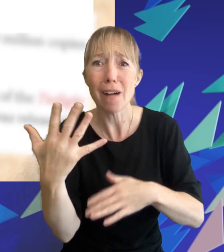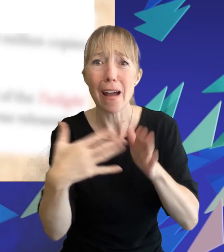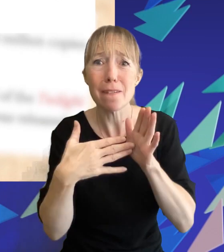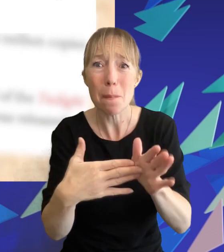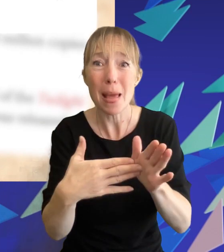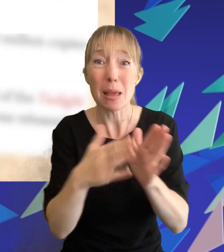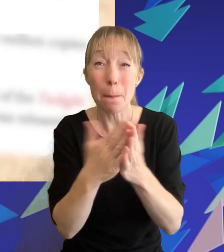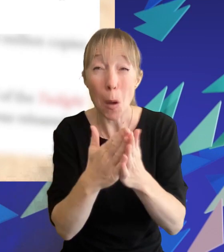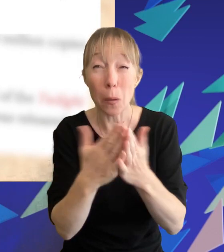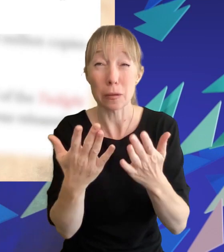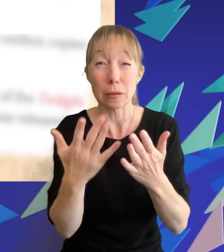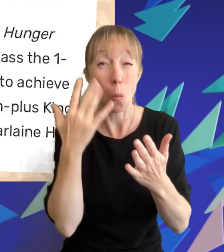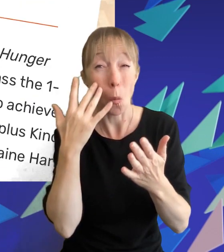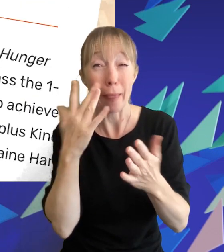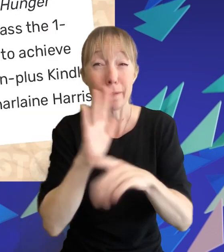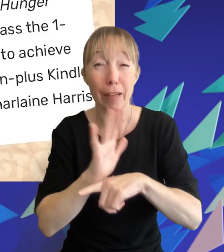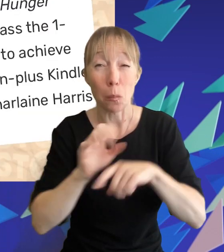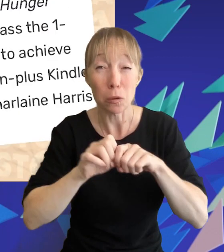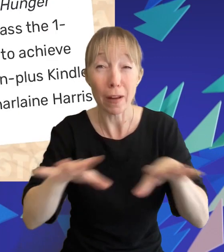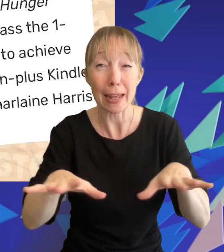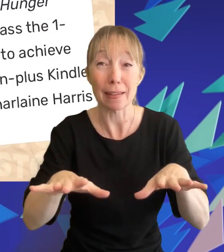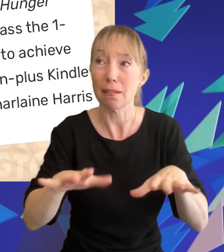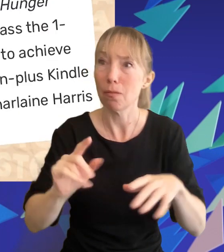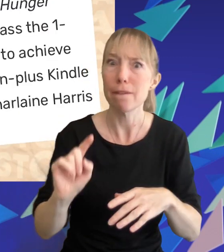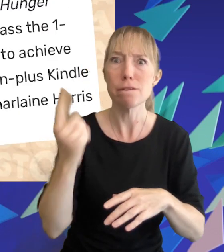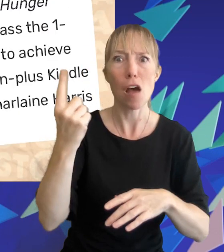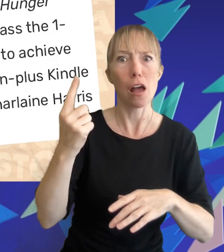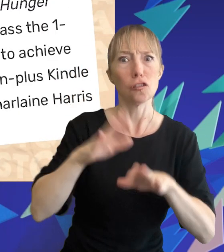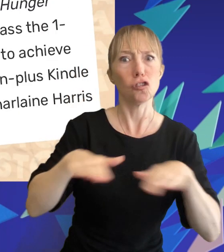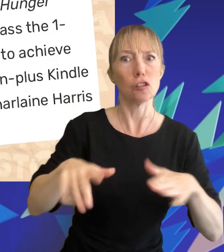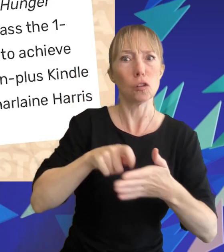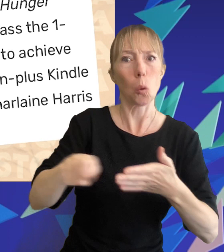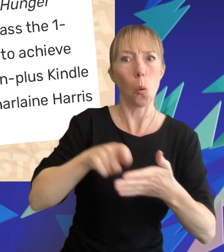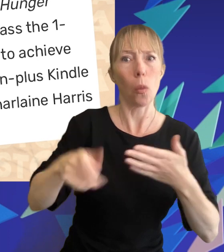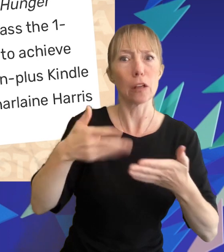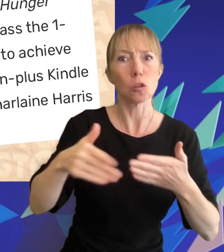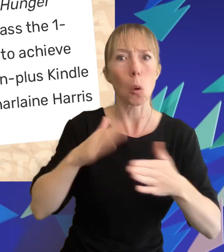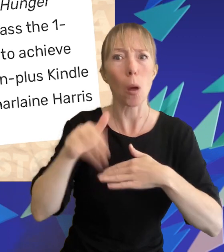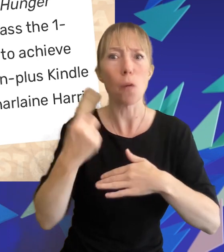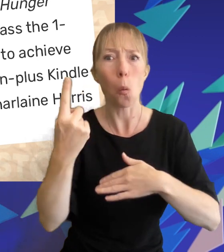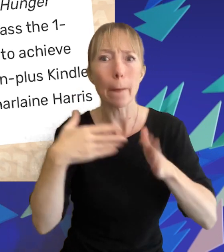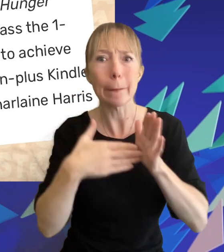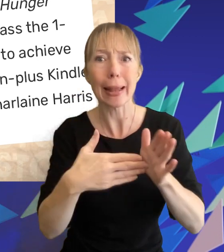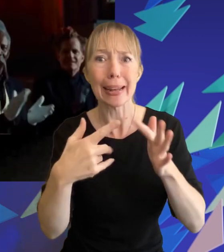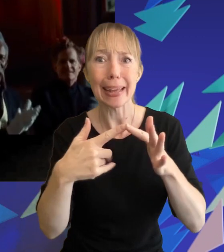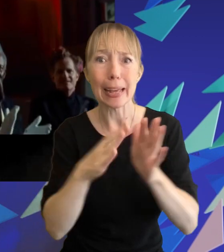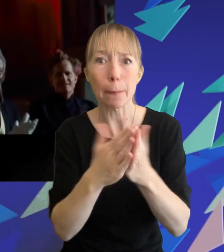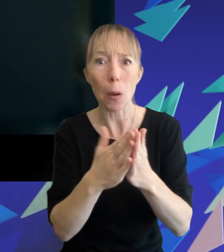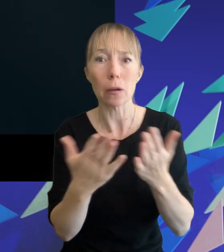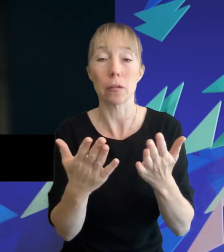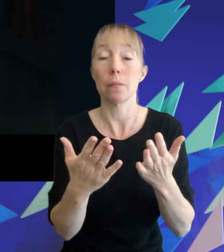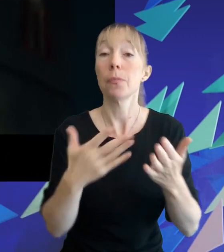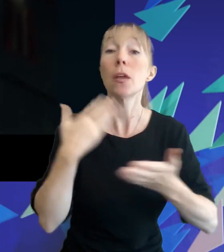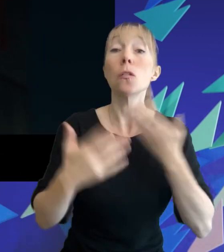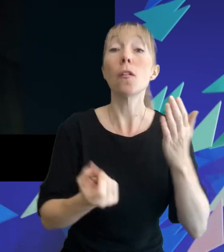copies by the time the film was released making her the first children's author to have sold over a million ebooks on a kindle the story